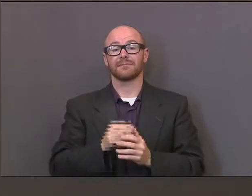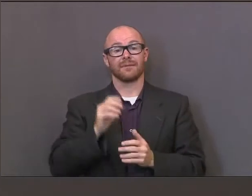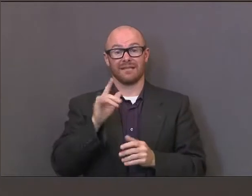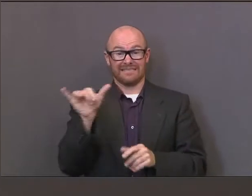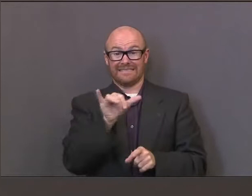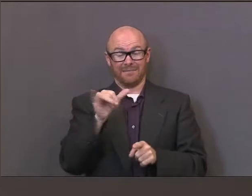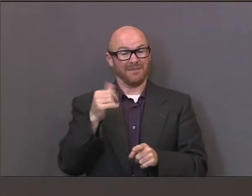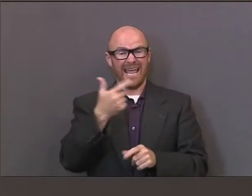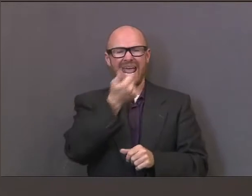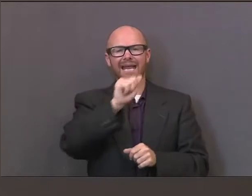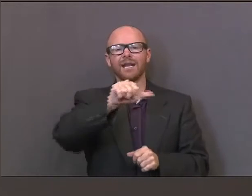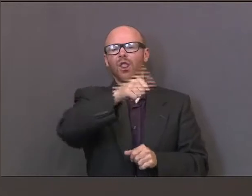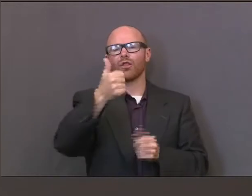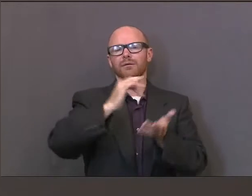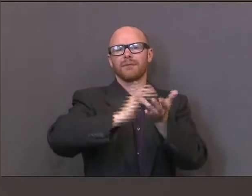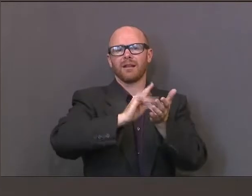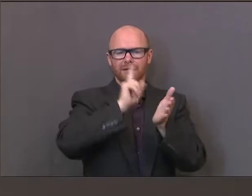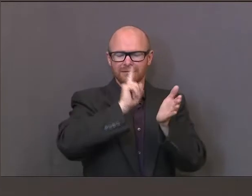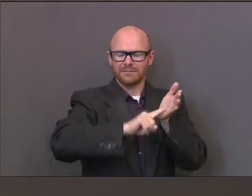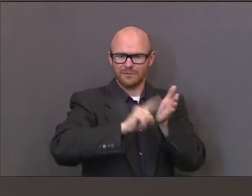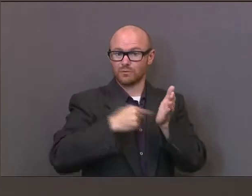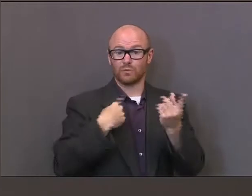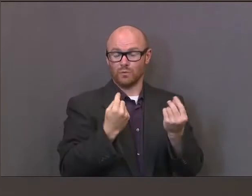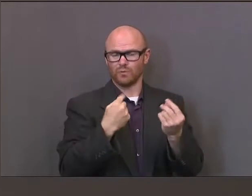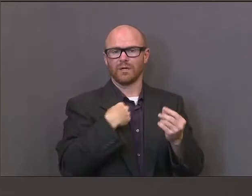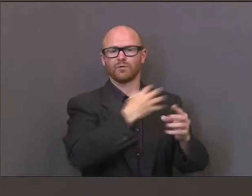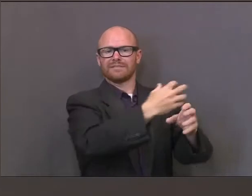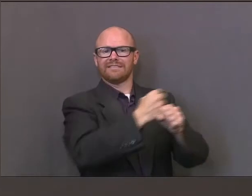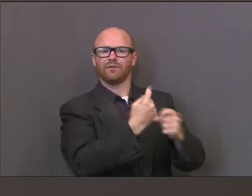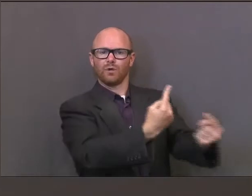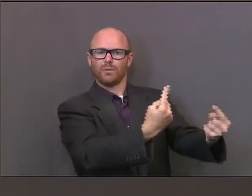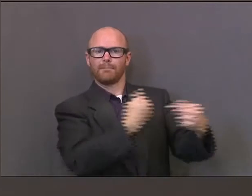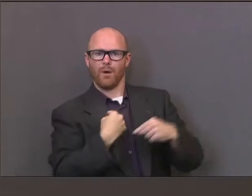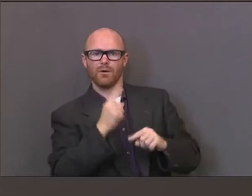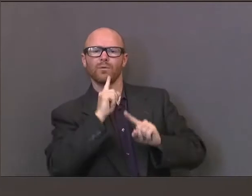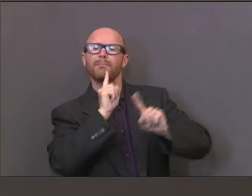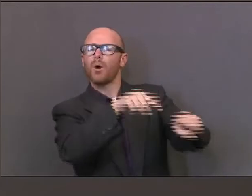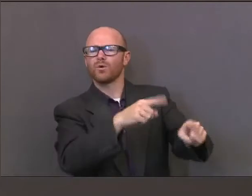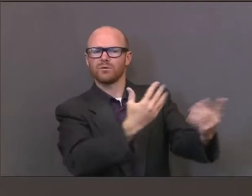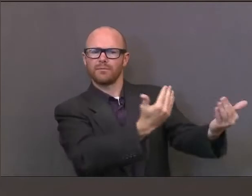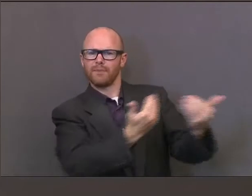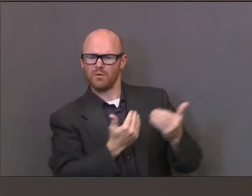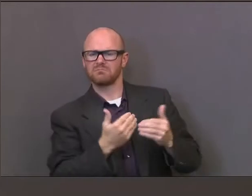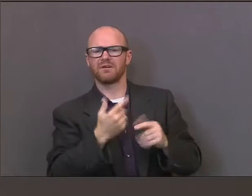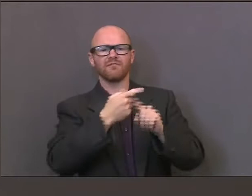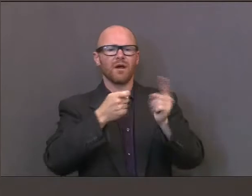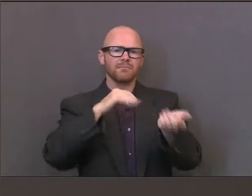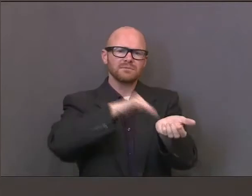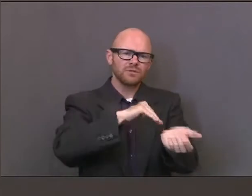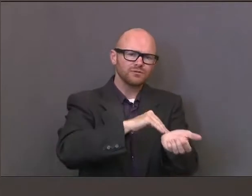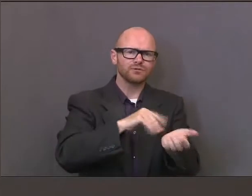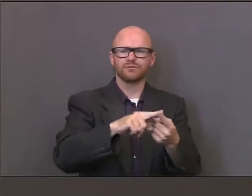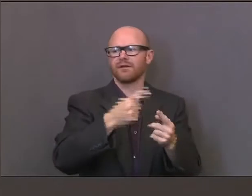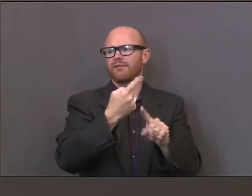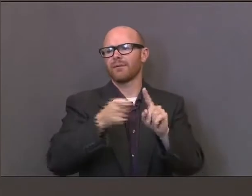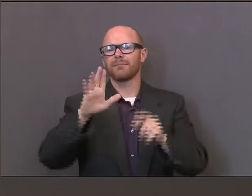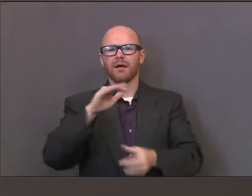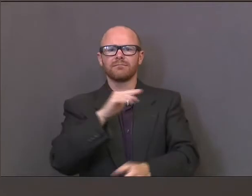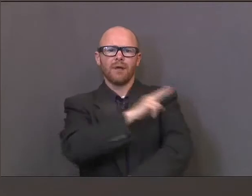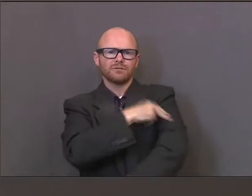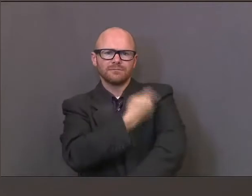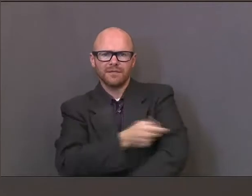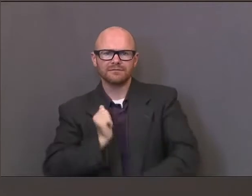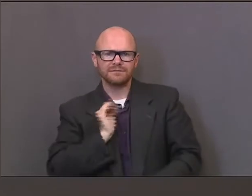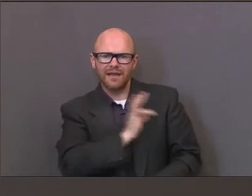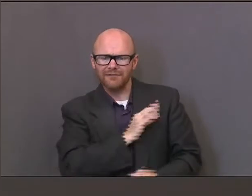Medical Examiner, we receive reports about these deaths from a variety of sources, including attending physicians, hospital staff, law enforcement.